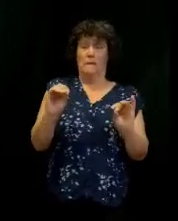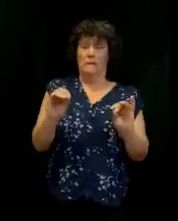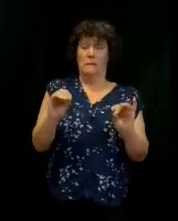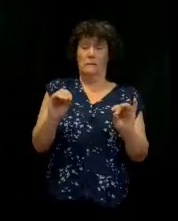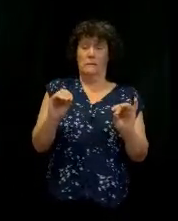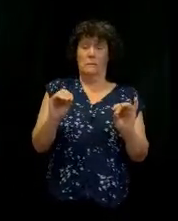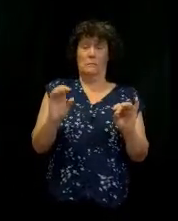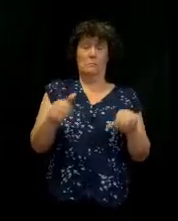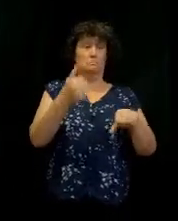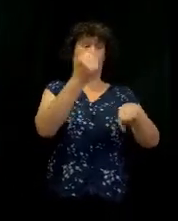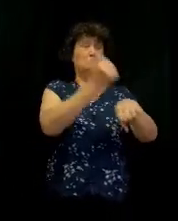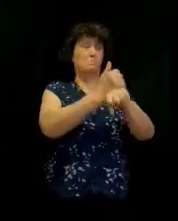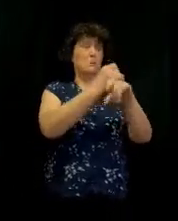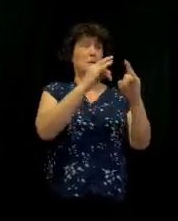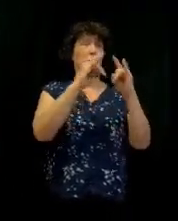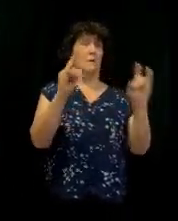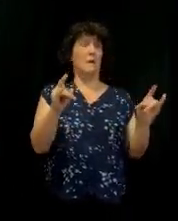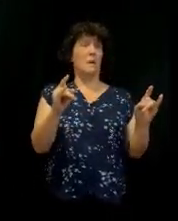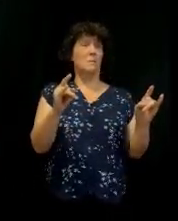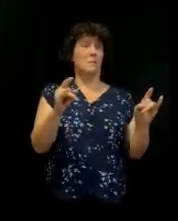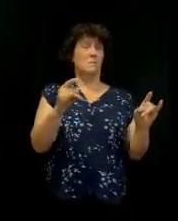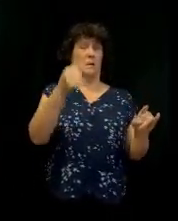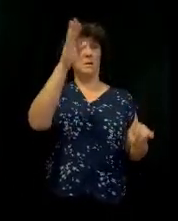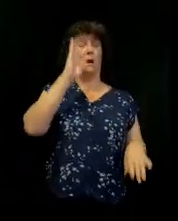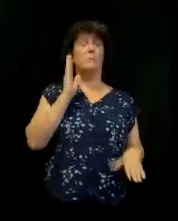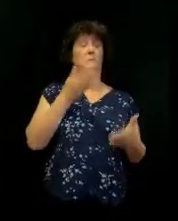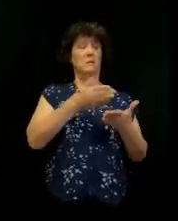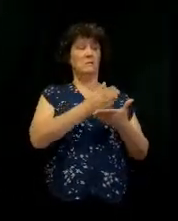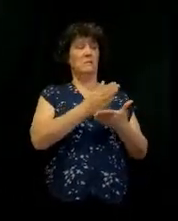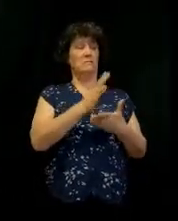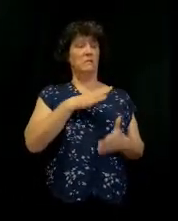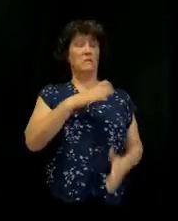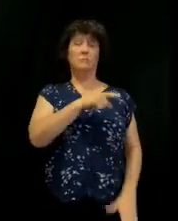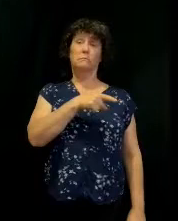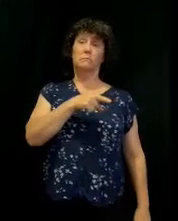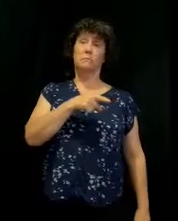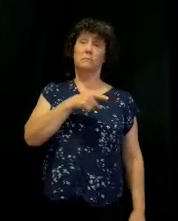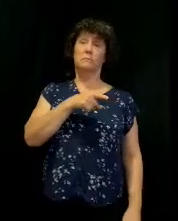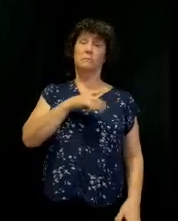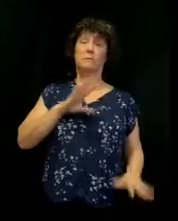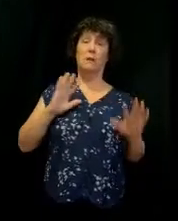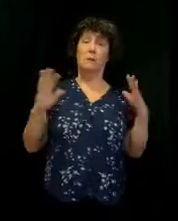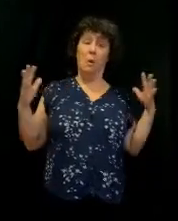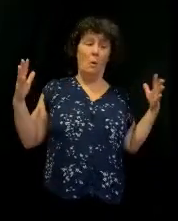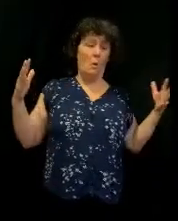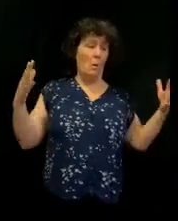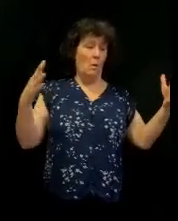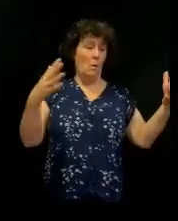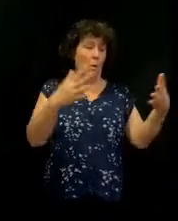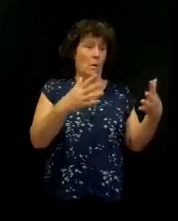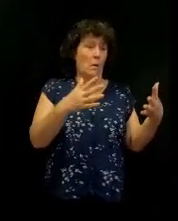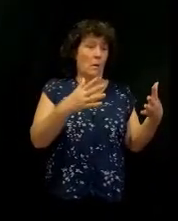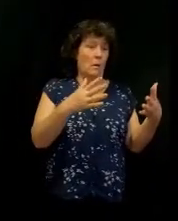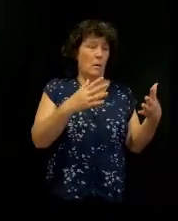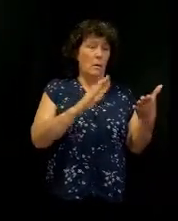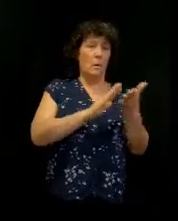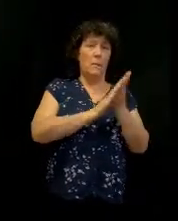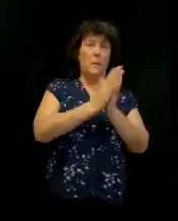sudden, boom, here it comes. Here it comes. Right? They gathered around that thing. They were expressive.